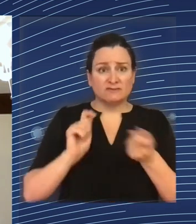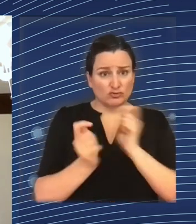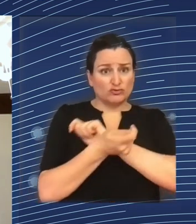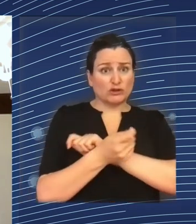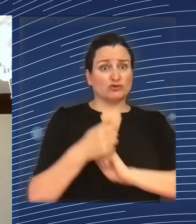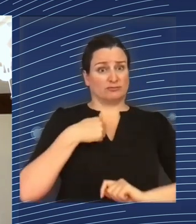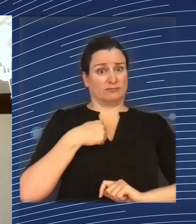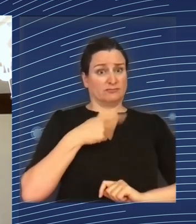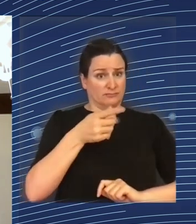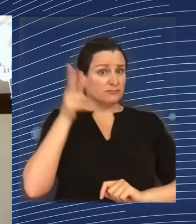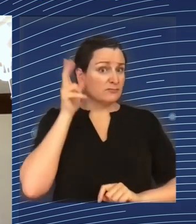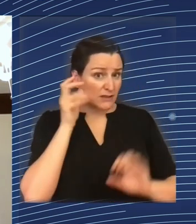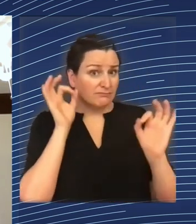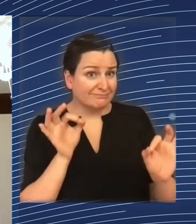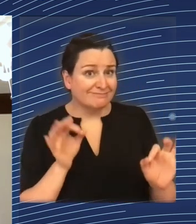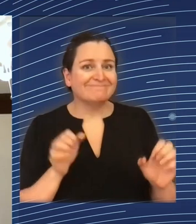Luke.